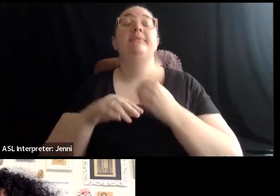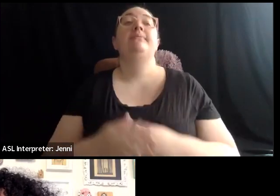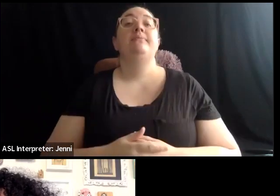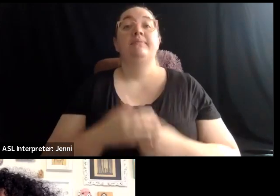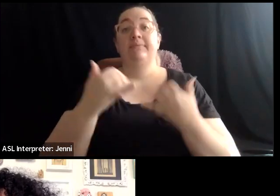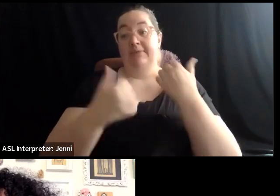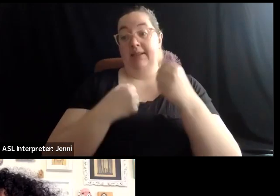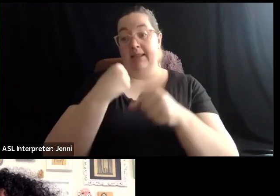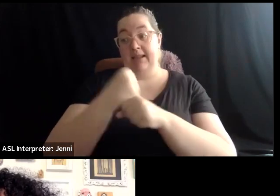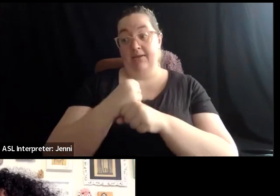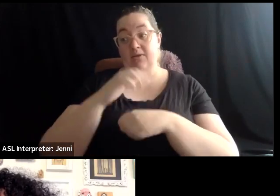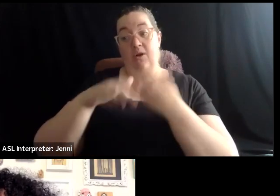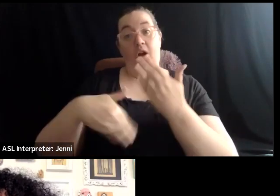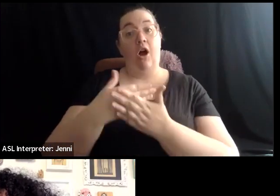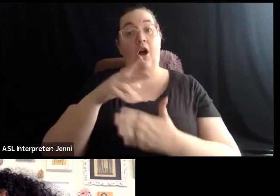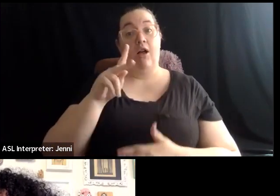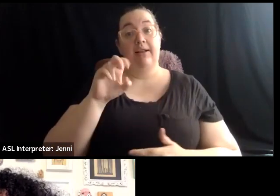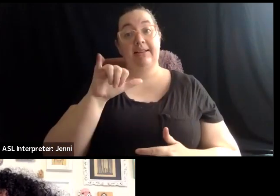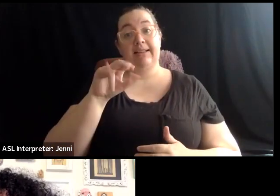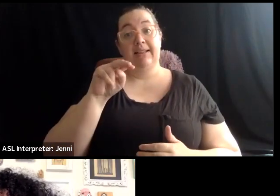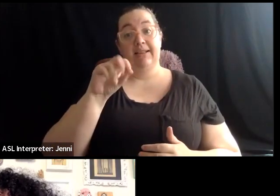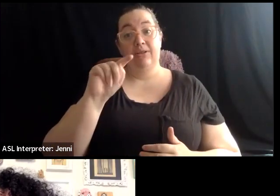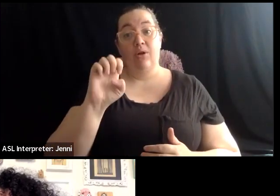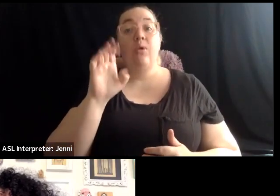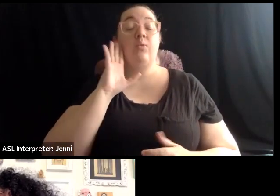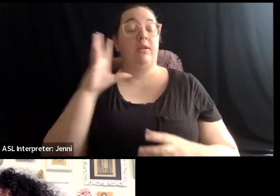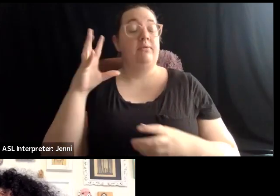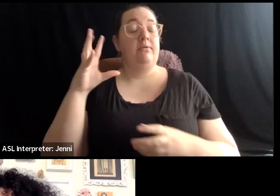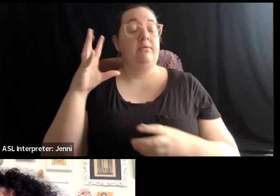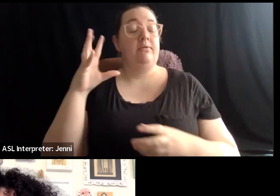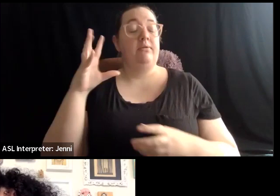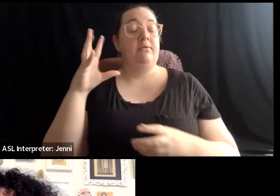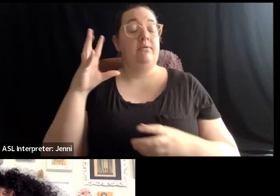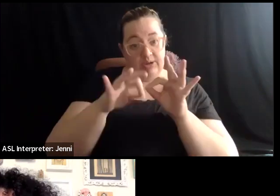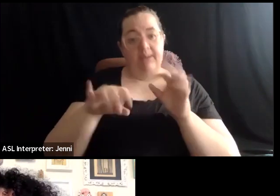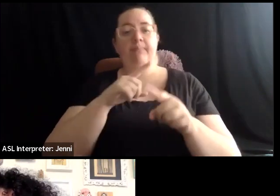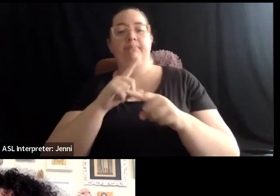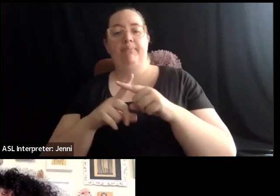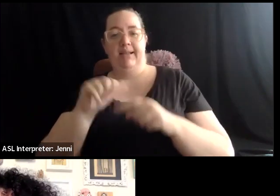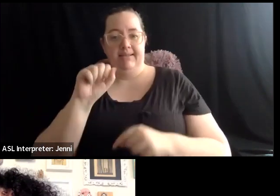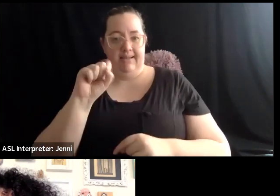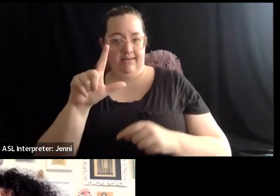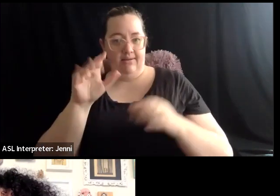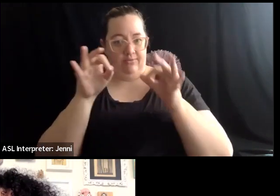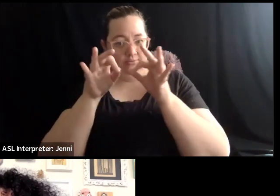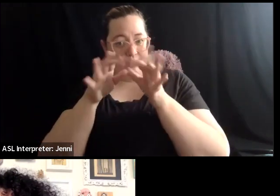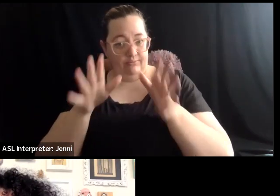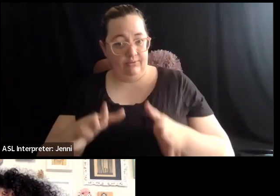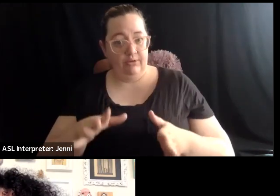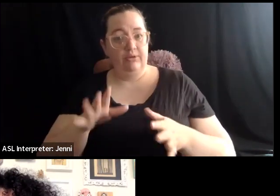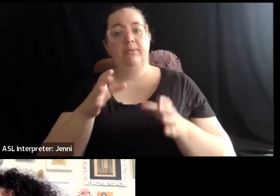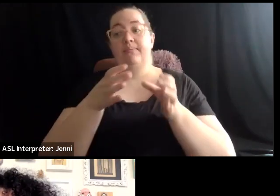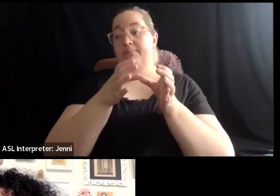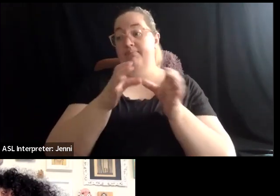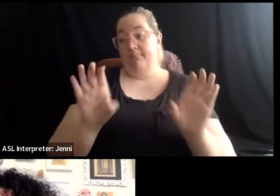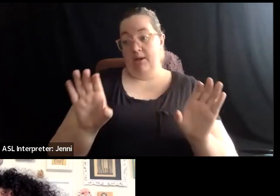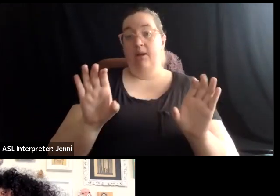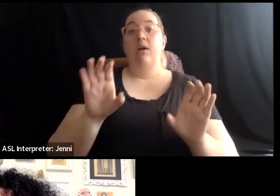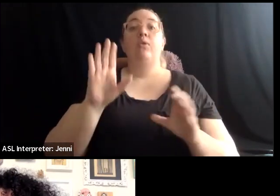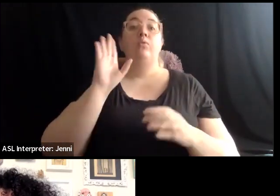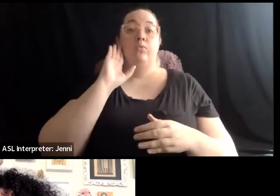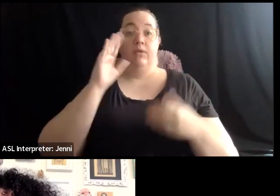ASL and real-time captioning in English. All the breakout sessions will have ASL and either closed captions or CART.